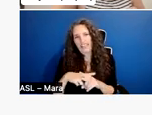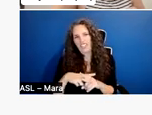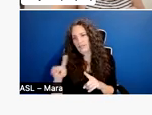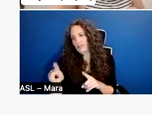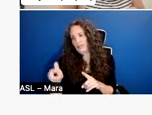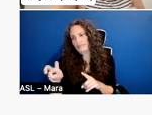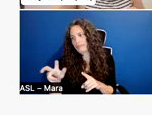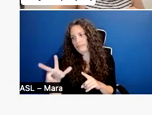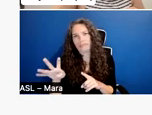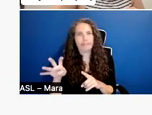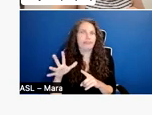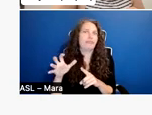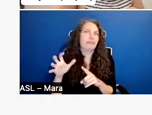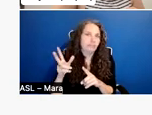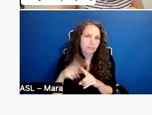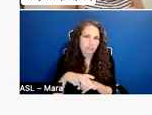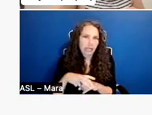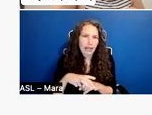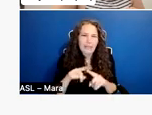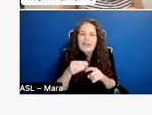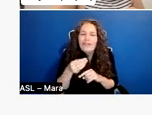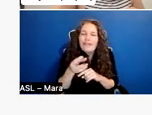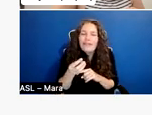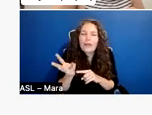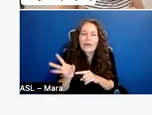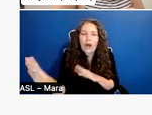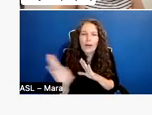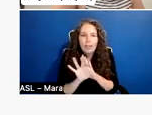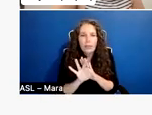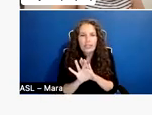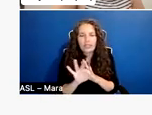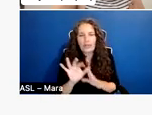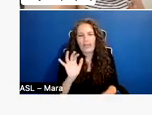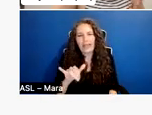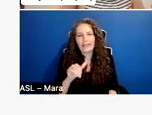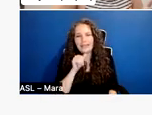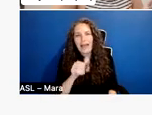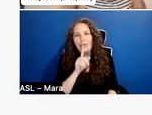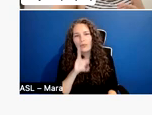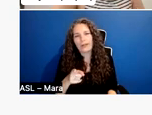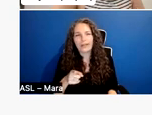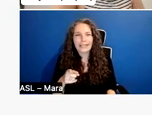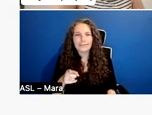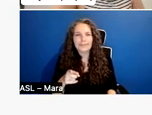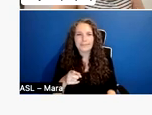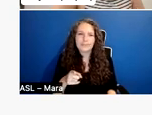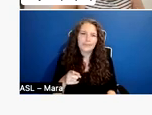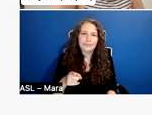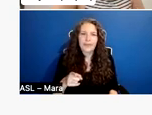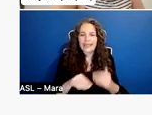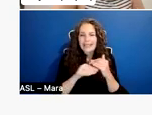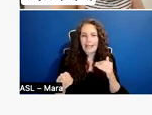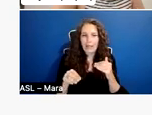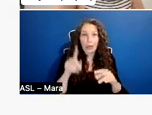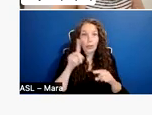chosen. So it's not really a very, um, kind of, um, expected or stable source of financing.